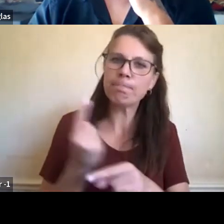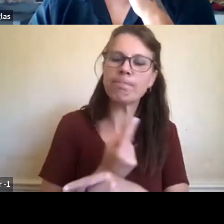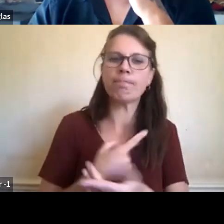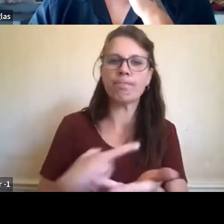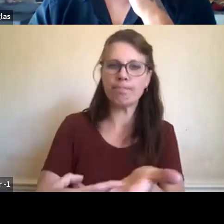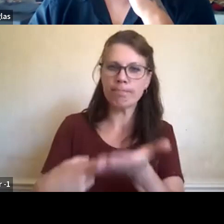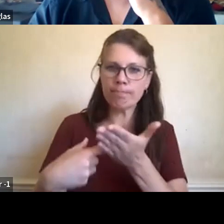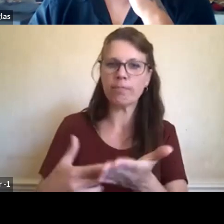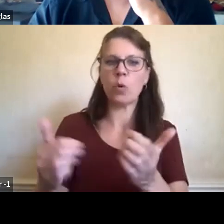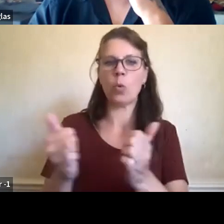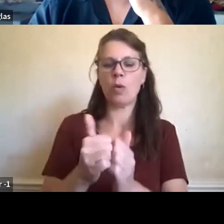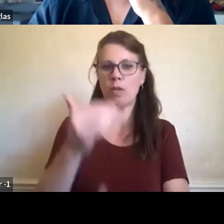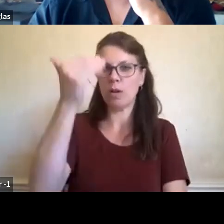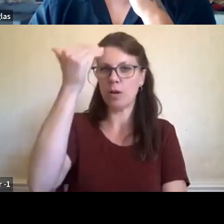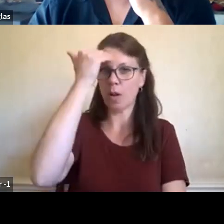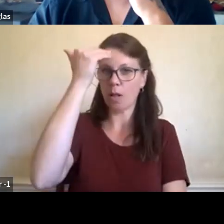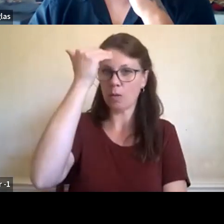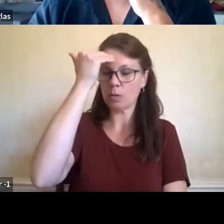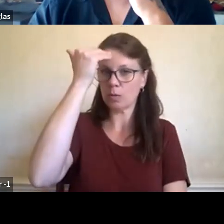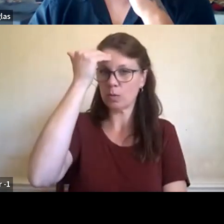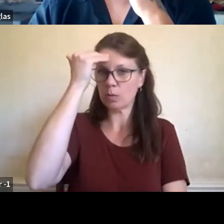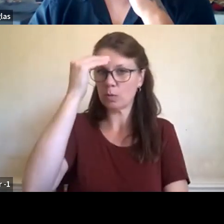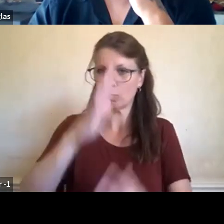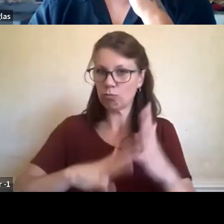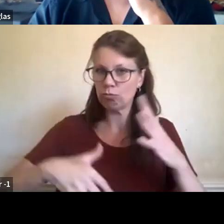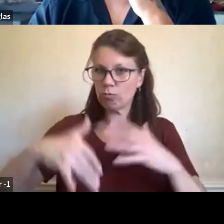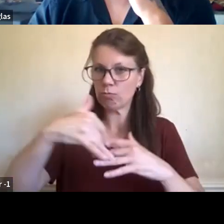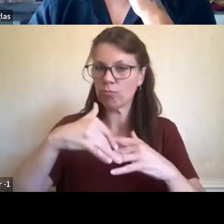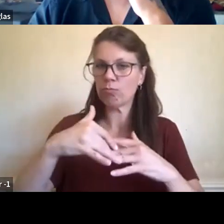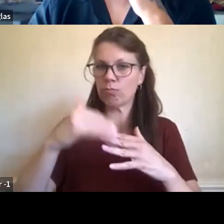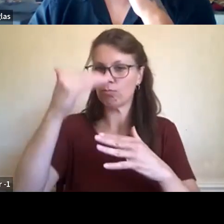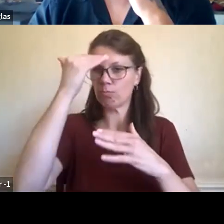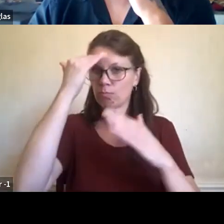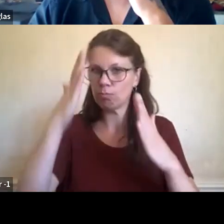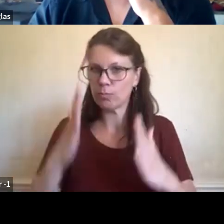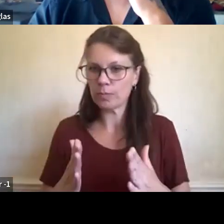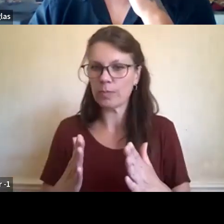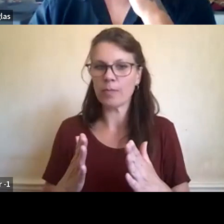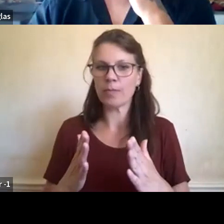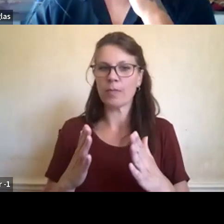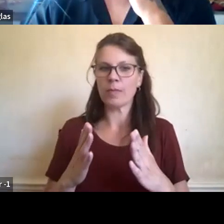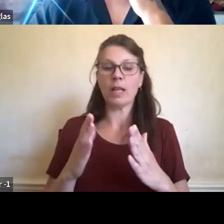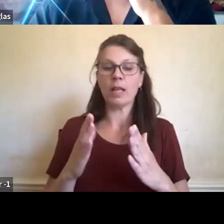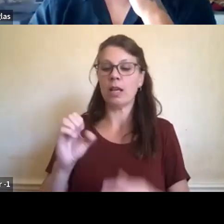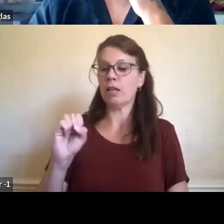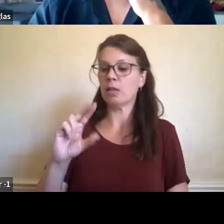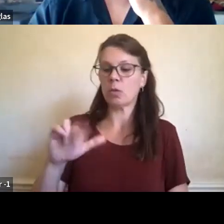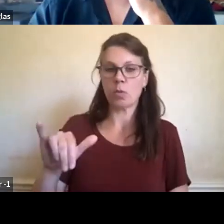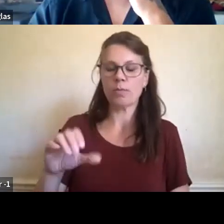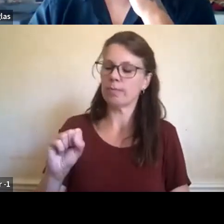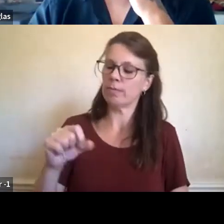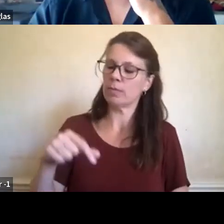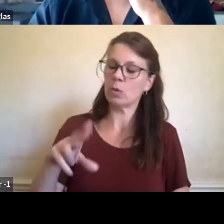determine what their visions and goals are. And I think a lot of nations like Squamish, Musqueam, Tsleil-Waututh,